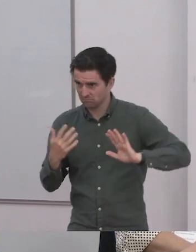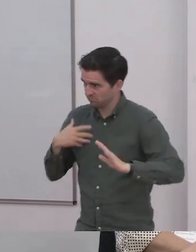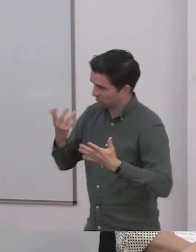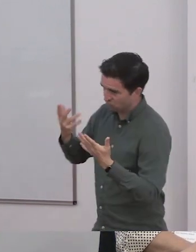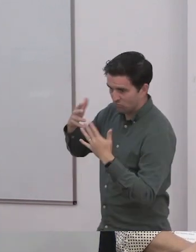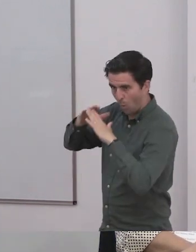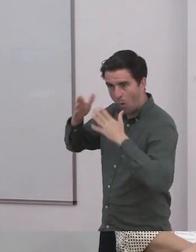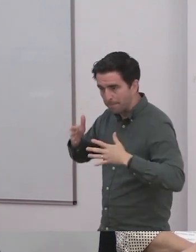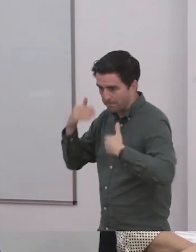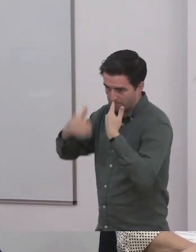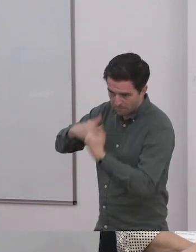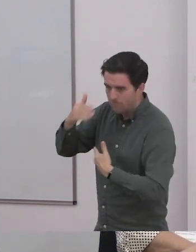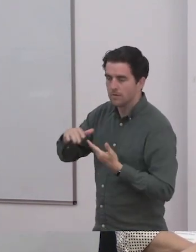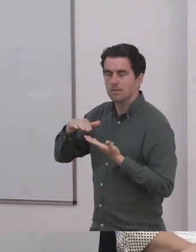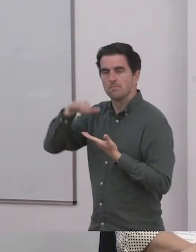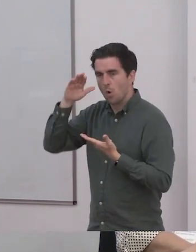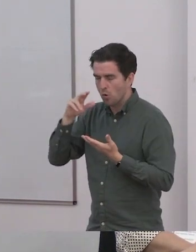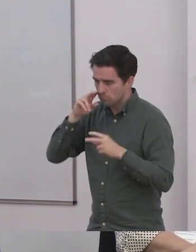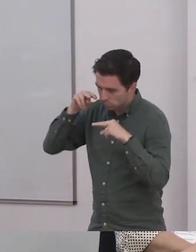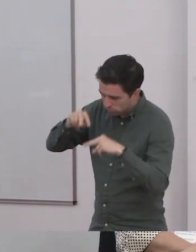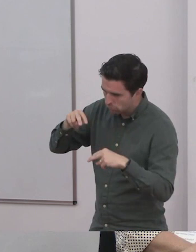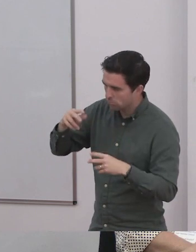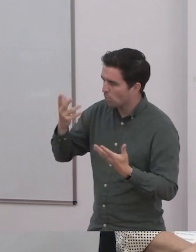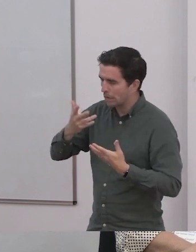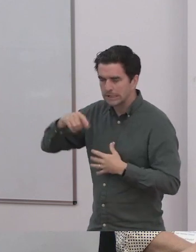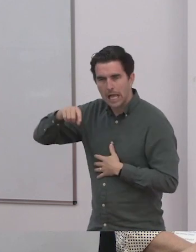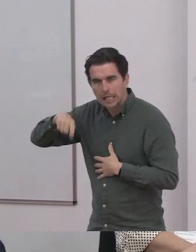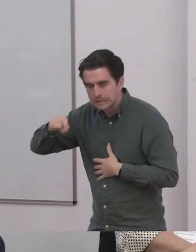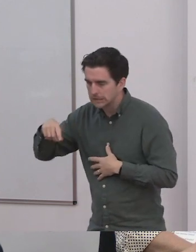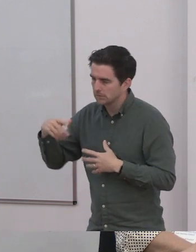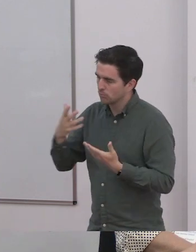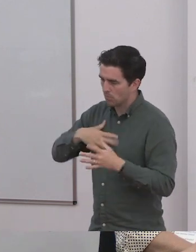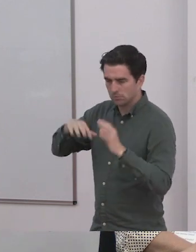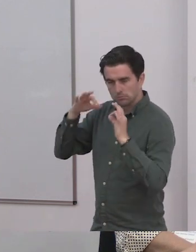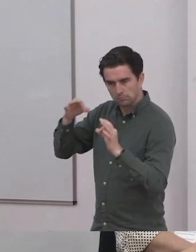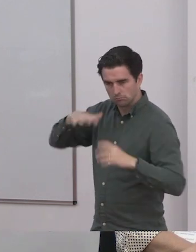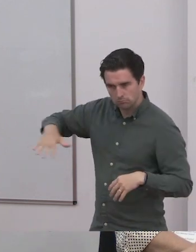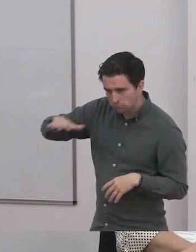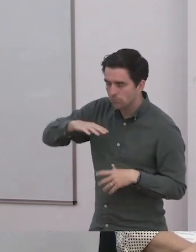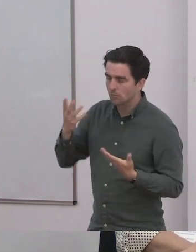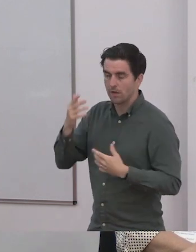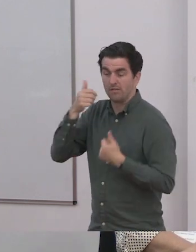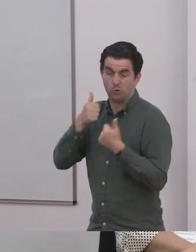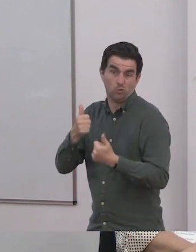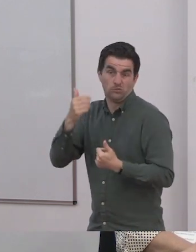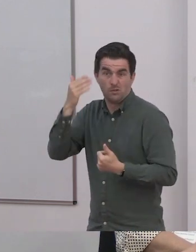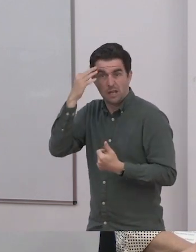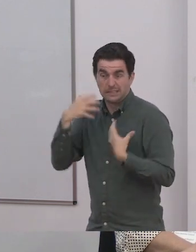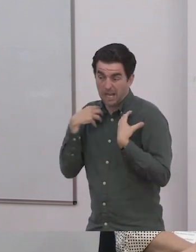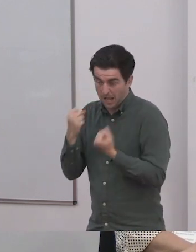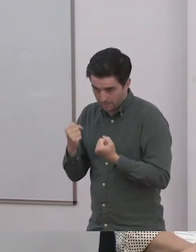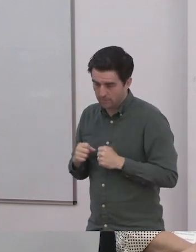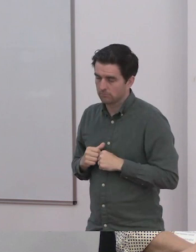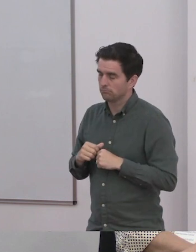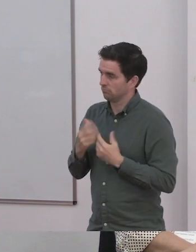been the base of our pyramid, the most important things. The academics are less important than